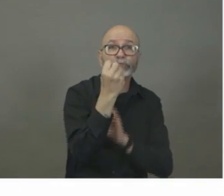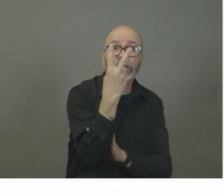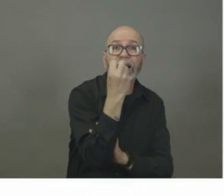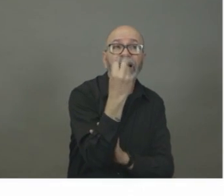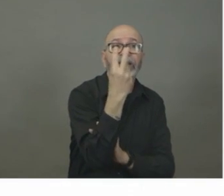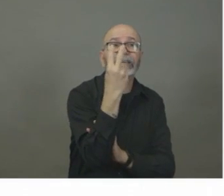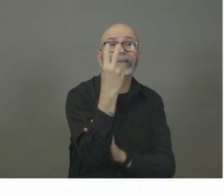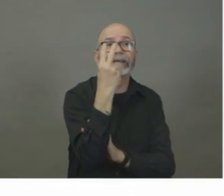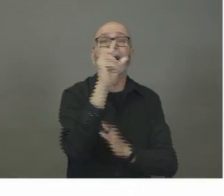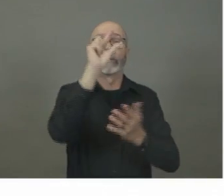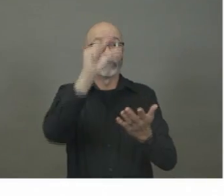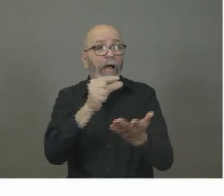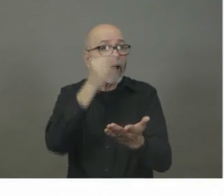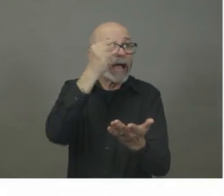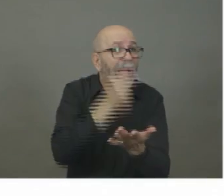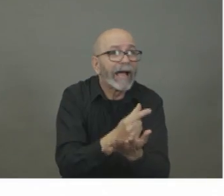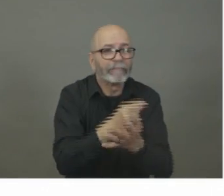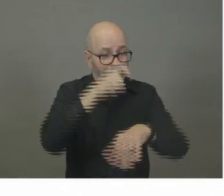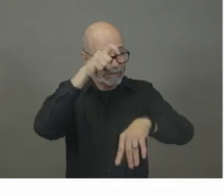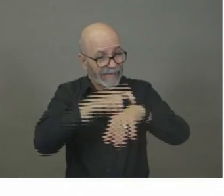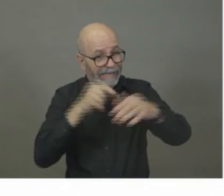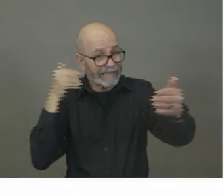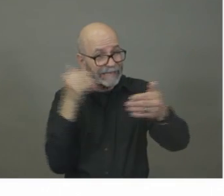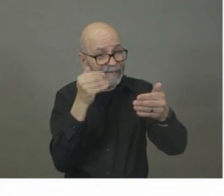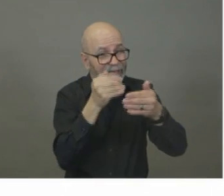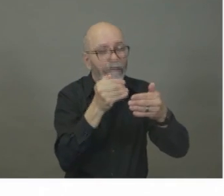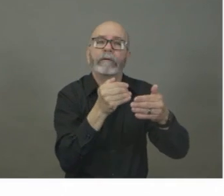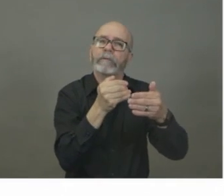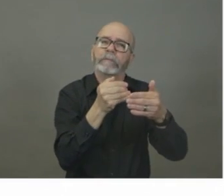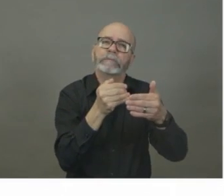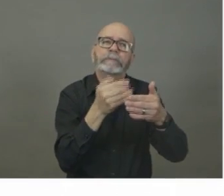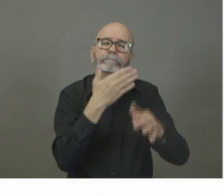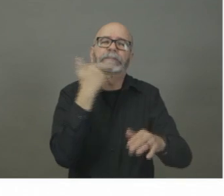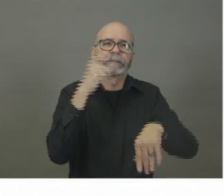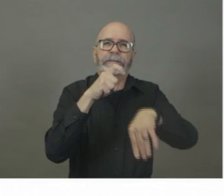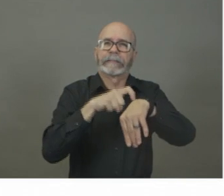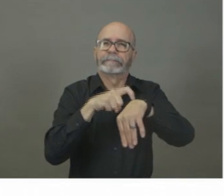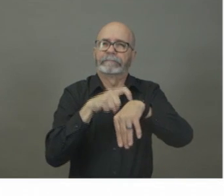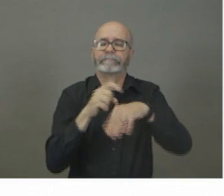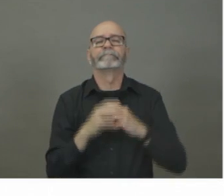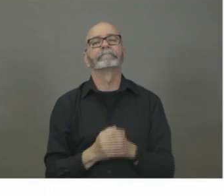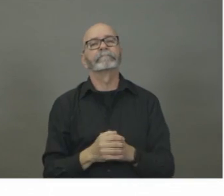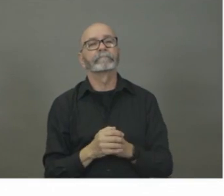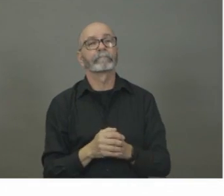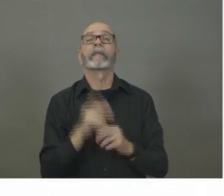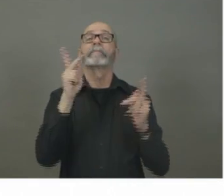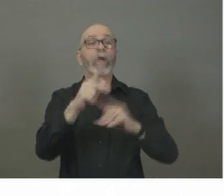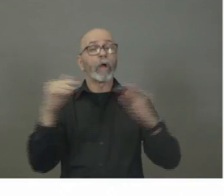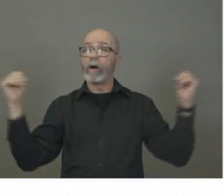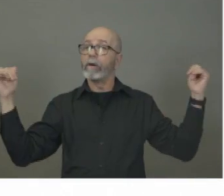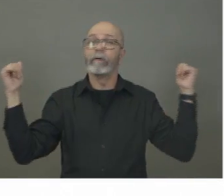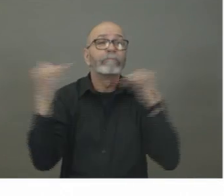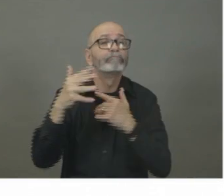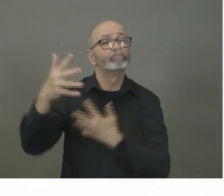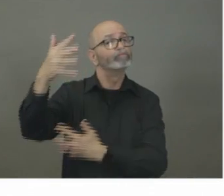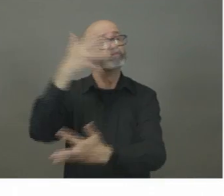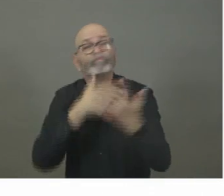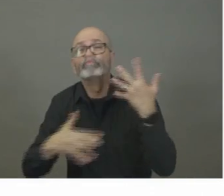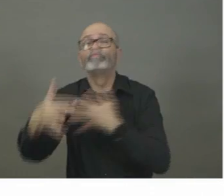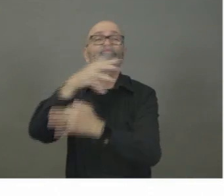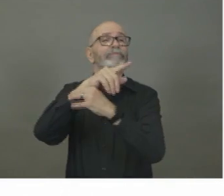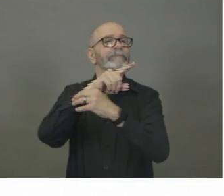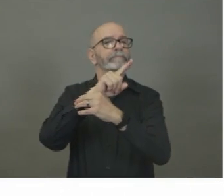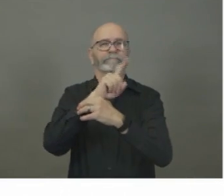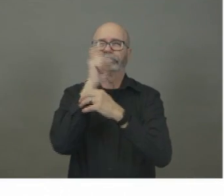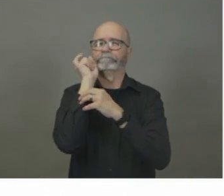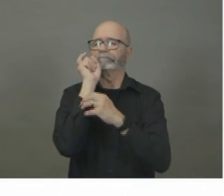As for public gatherings, we are encouraging organizations, community groups and entertainment facilities to limit the gatherings to